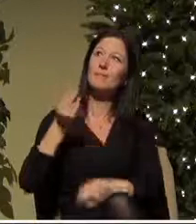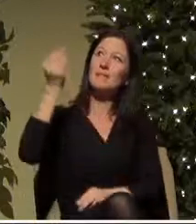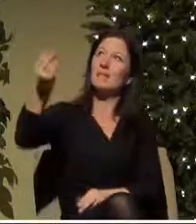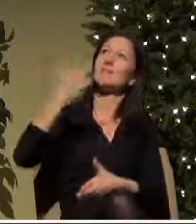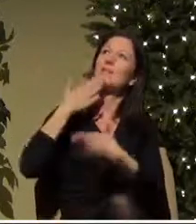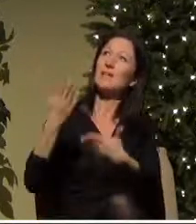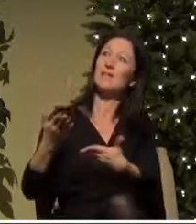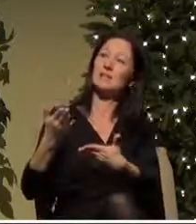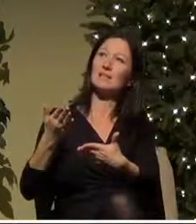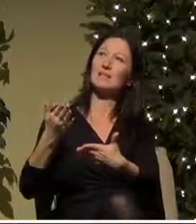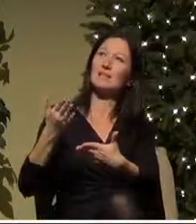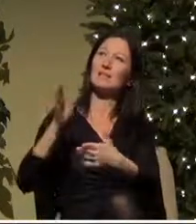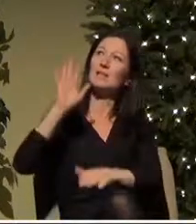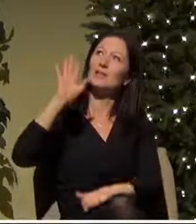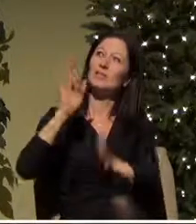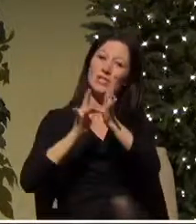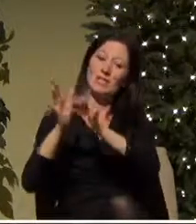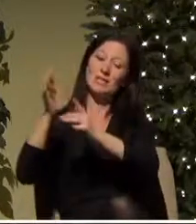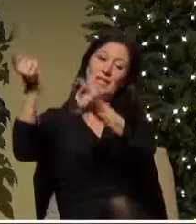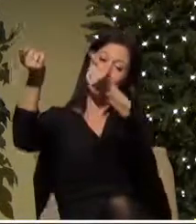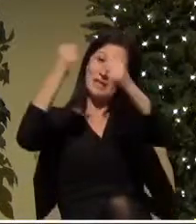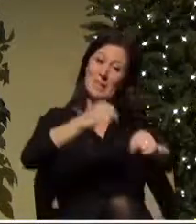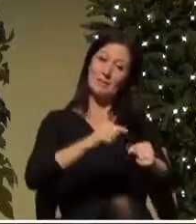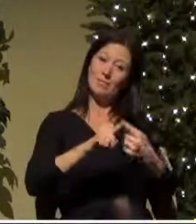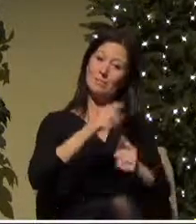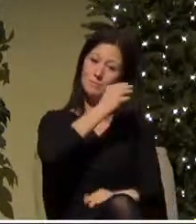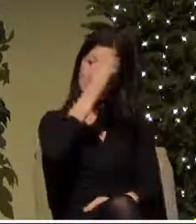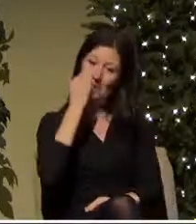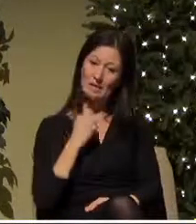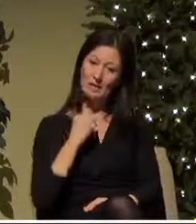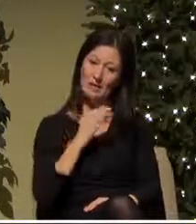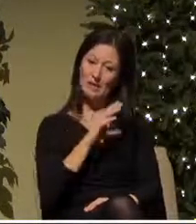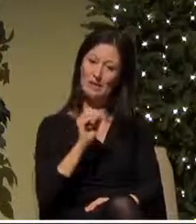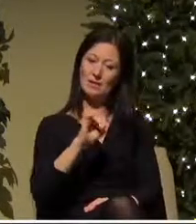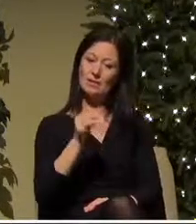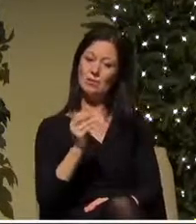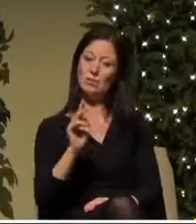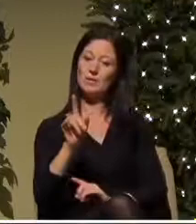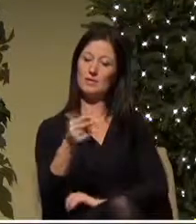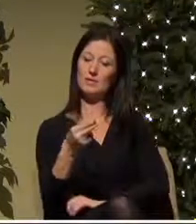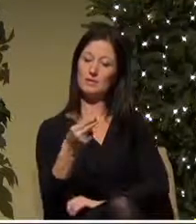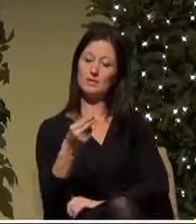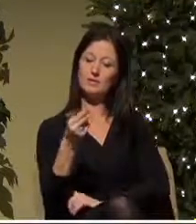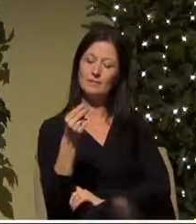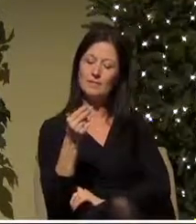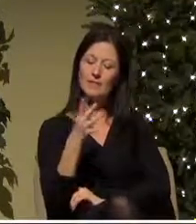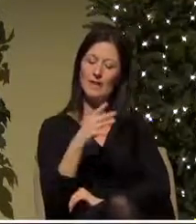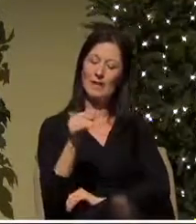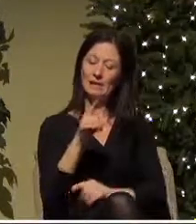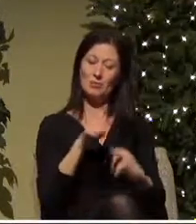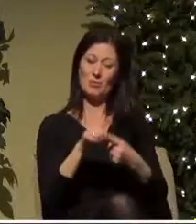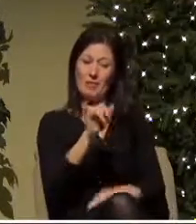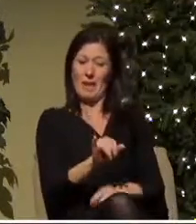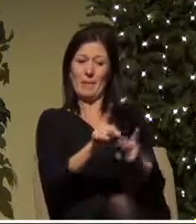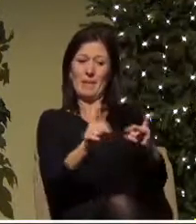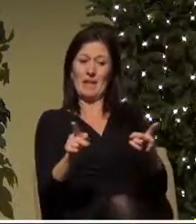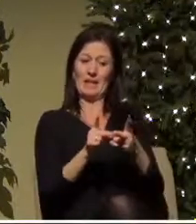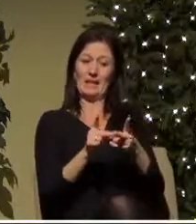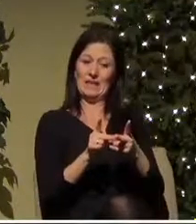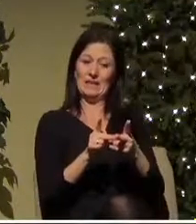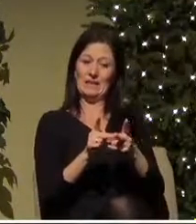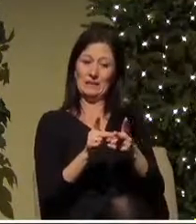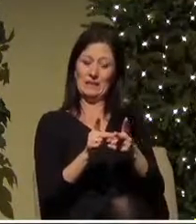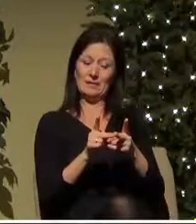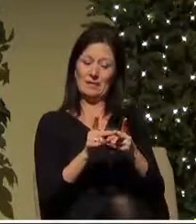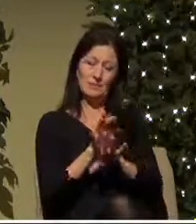and to shepherds in this unlikely place that is so important a place of hospitality